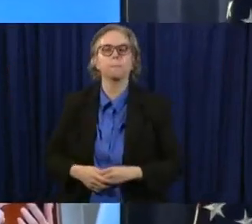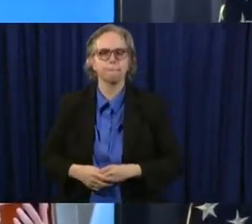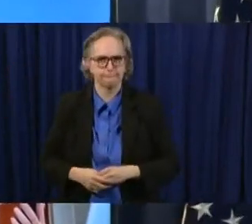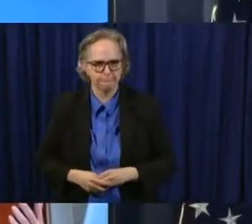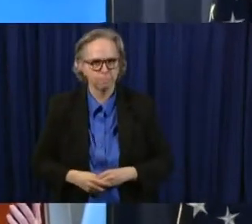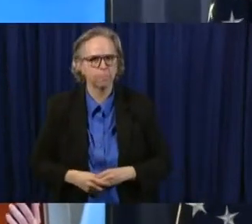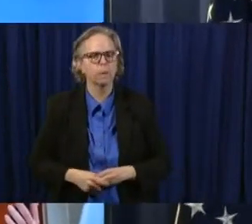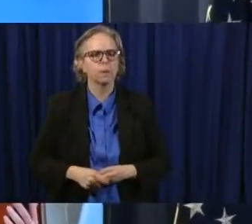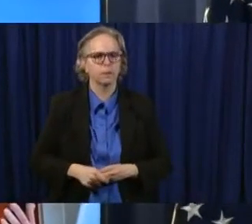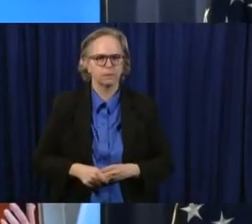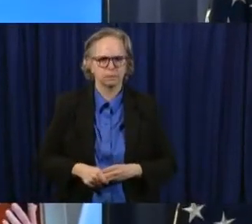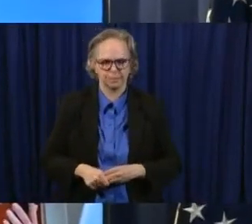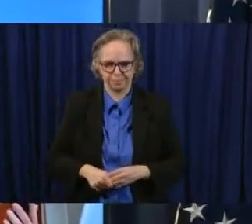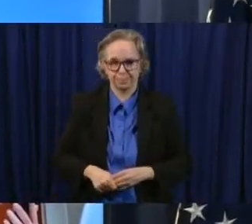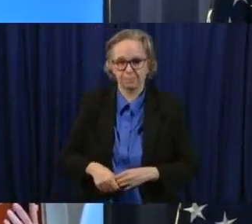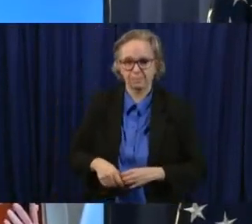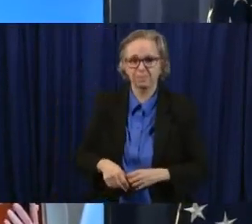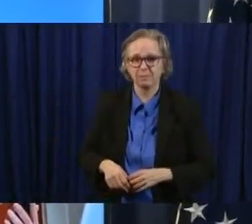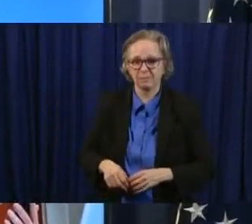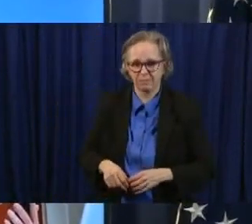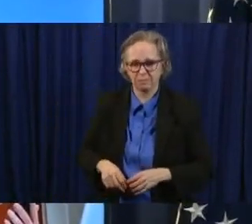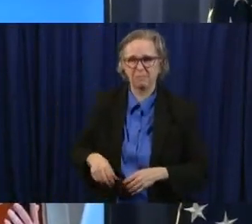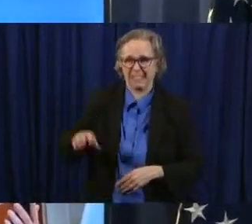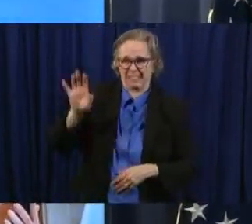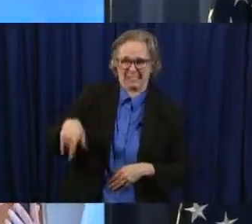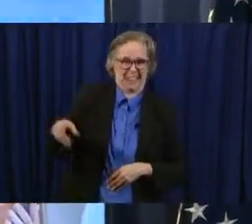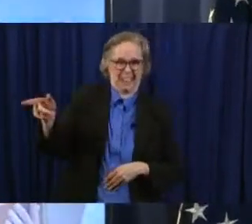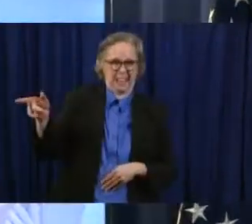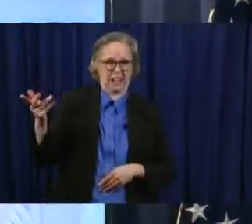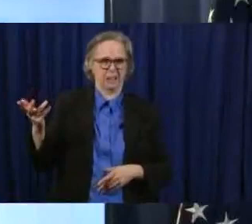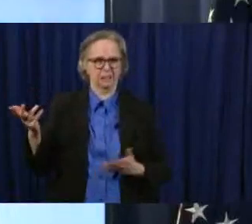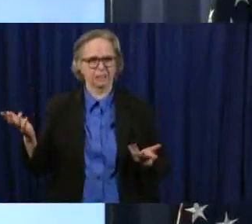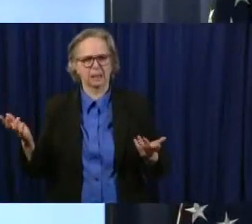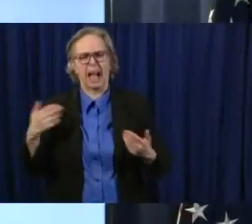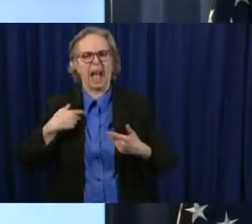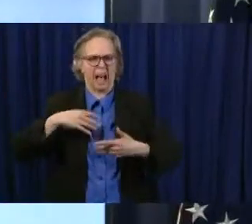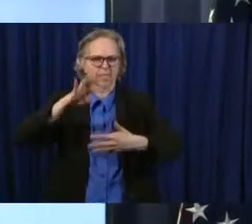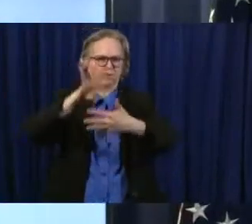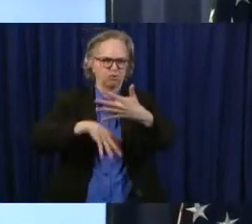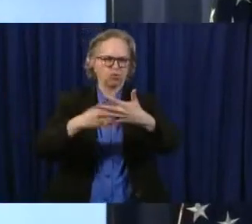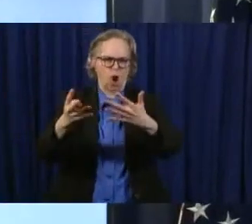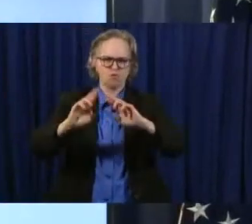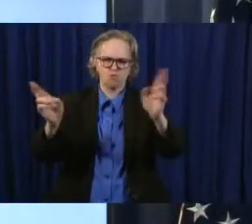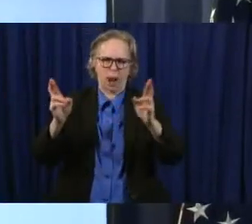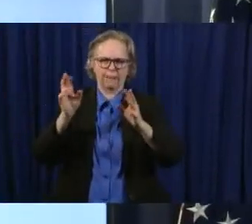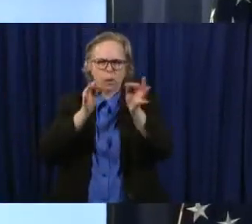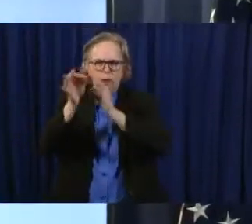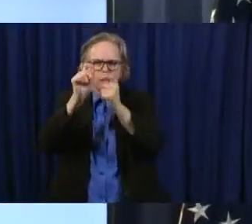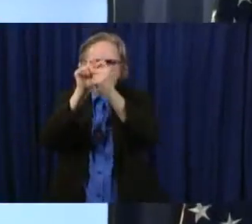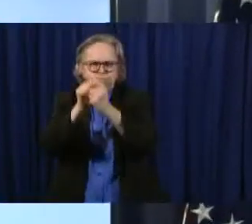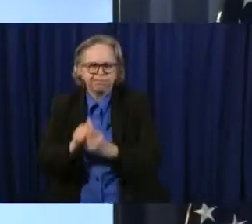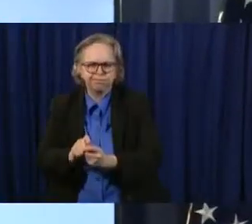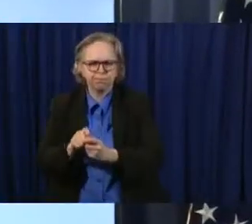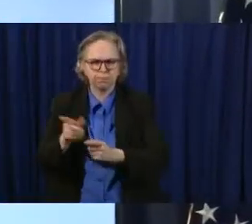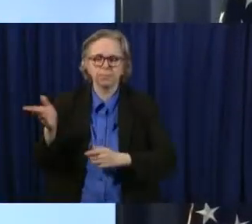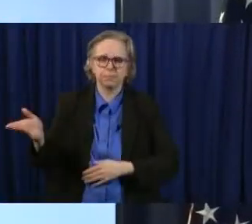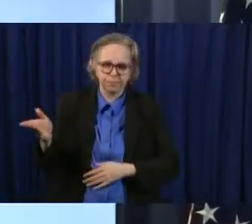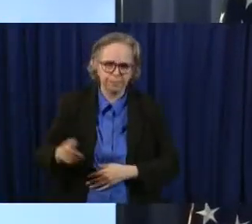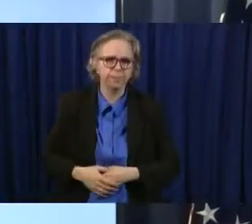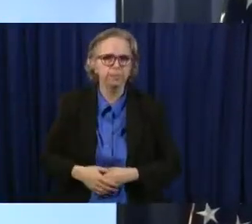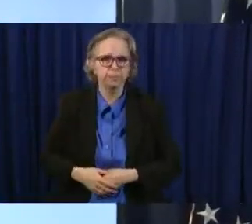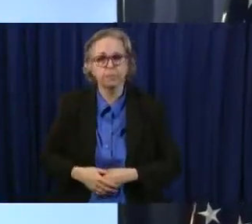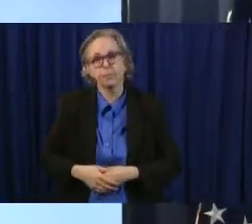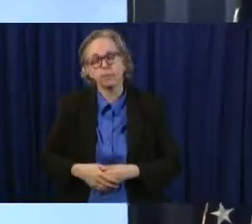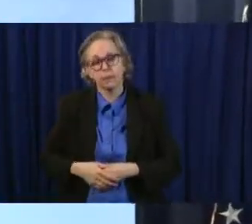this is the chart for that, or it will be in a moment. That's the, uh, uh, and, and, I'll just call attention to several